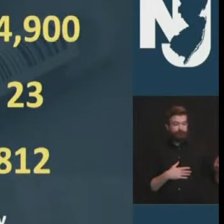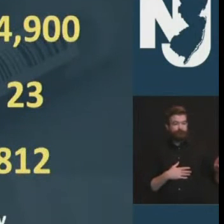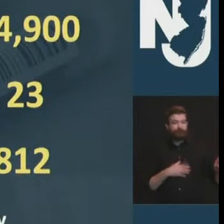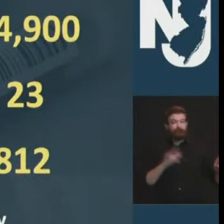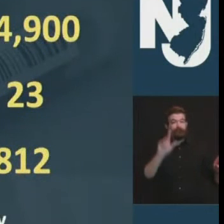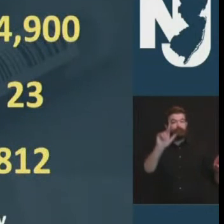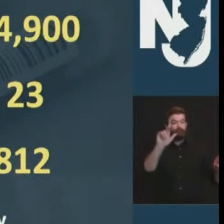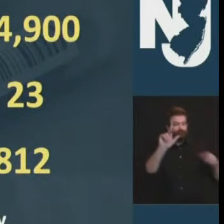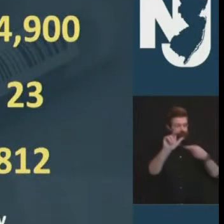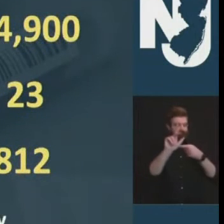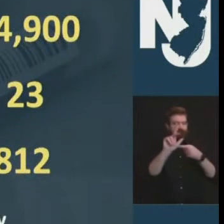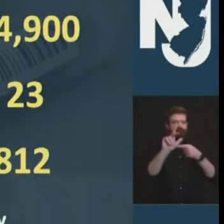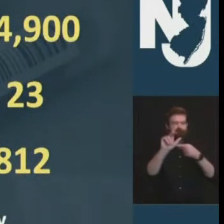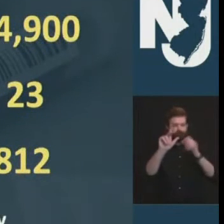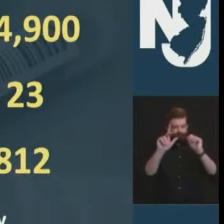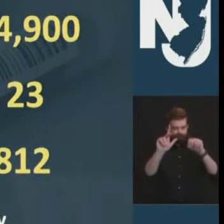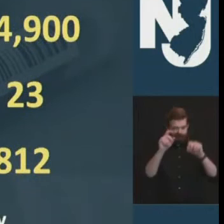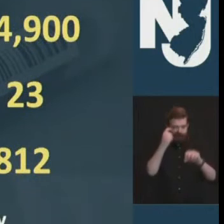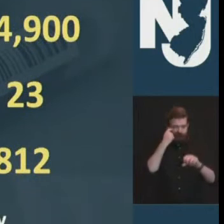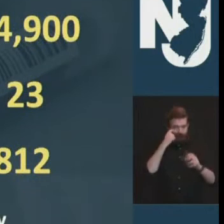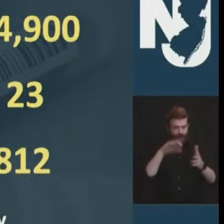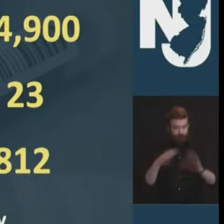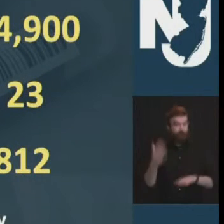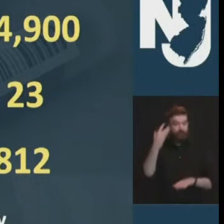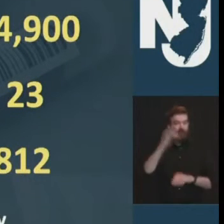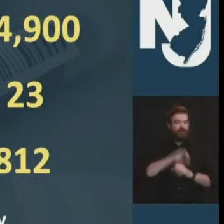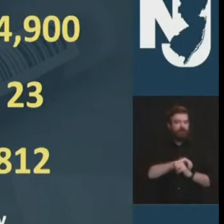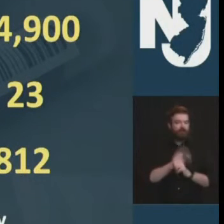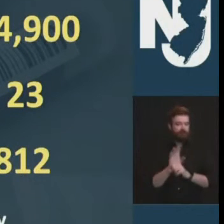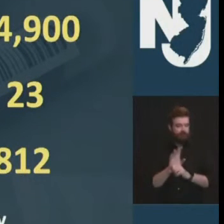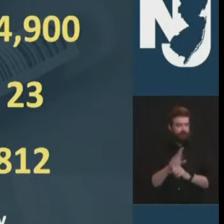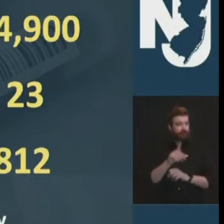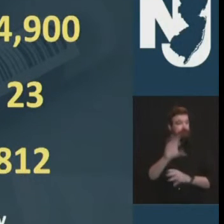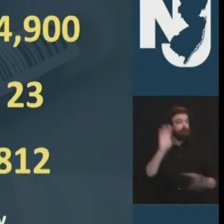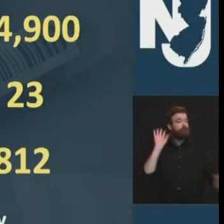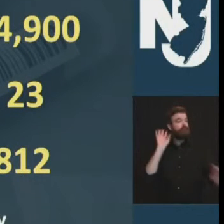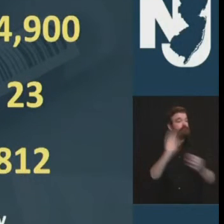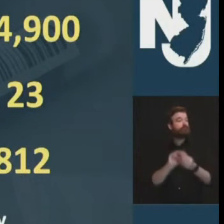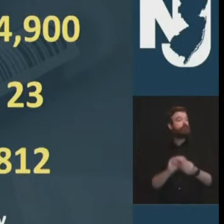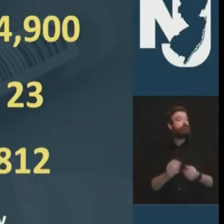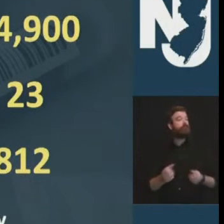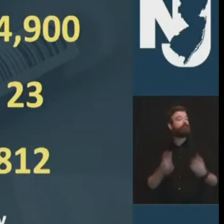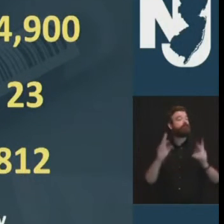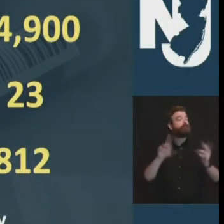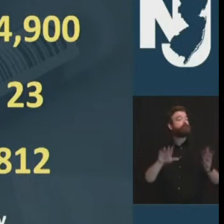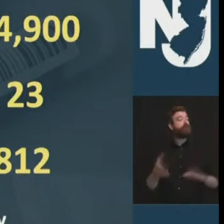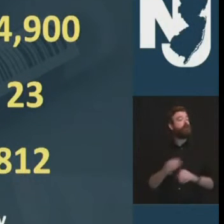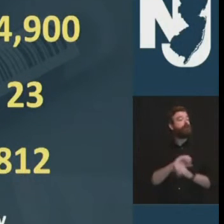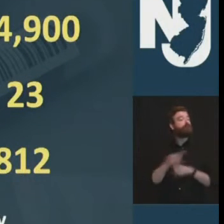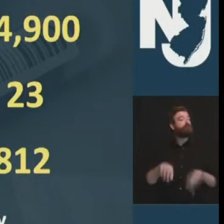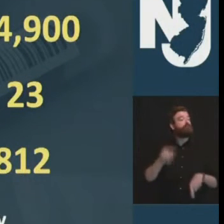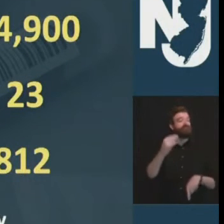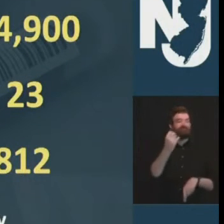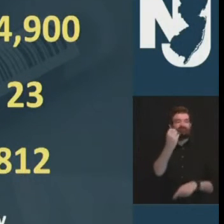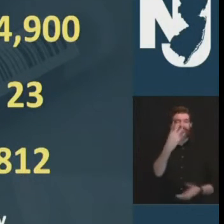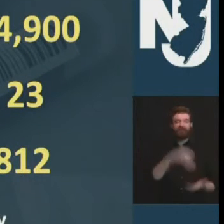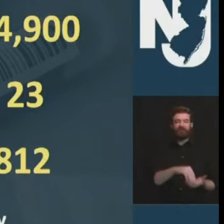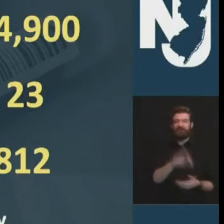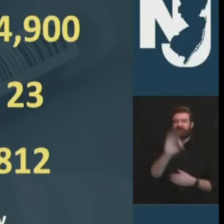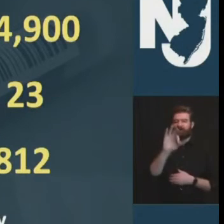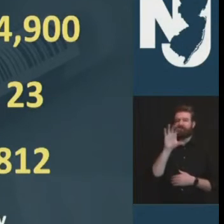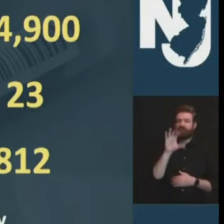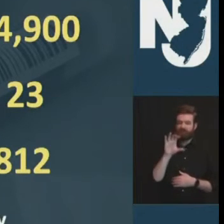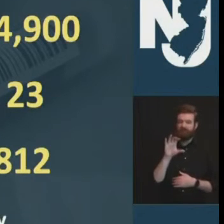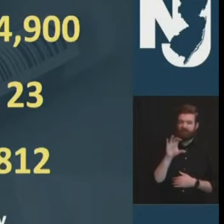19 complications that brings the statewide total to 14 900 confirmed deaths with